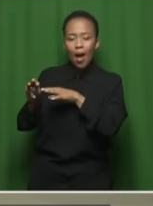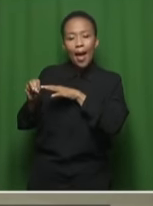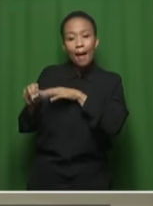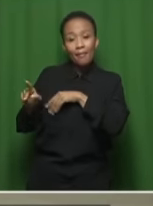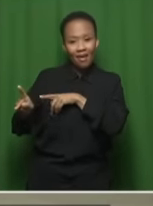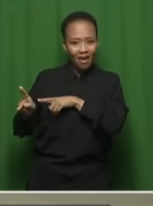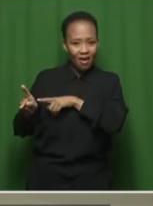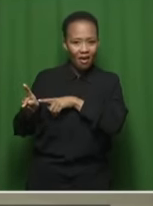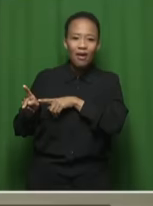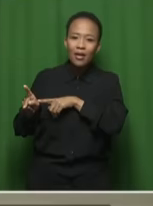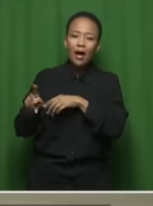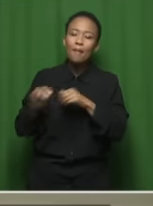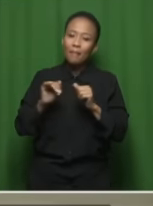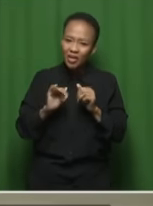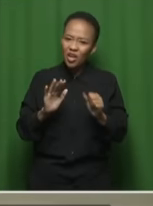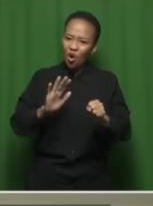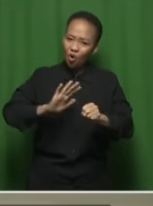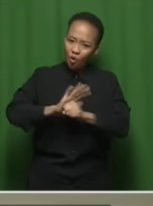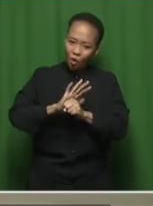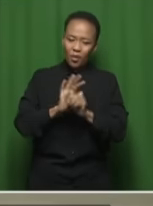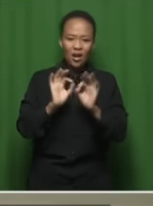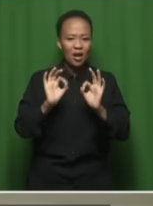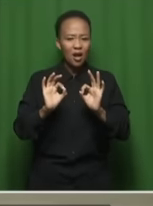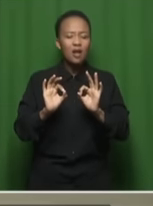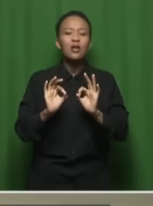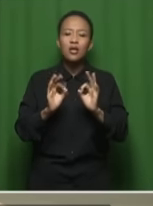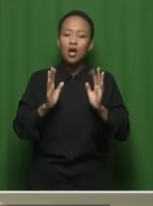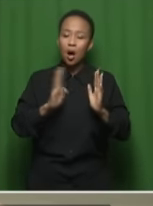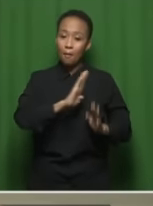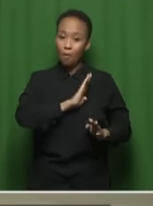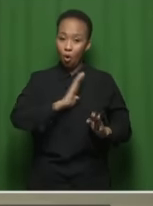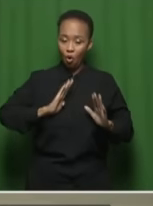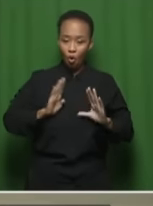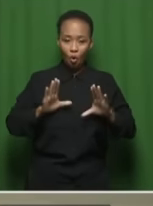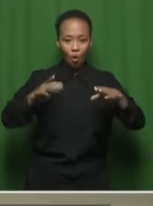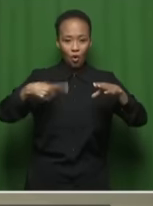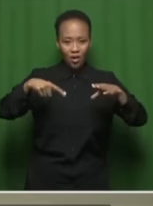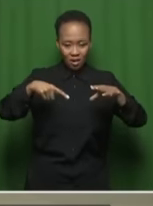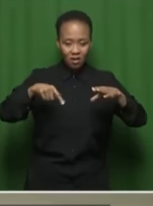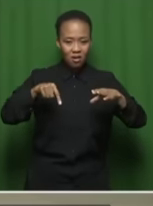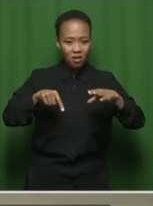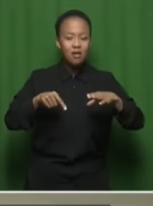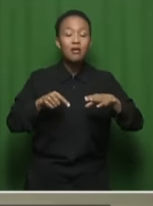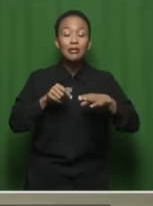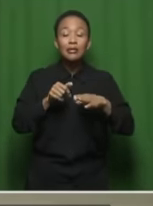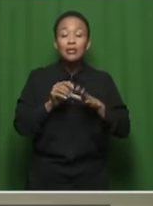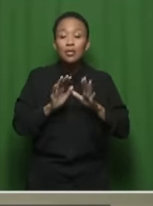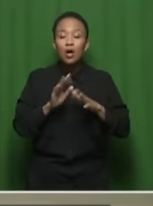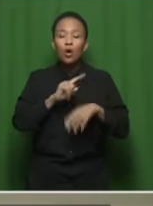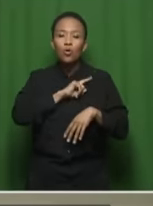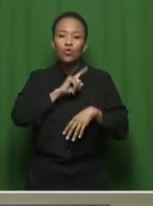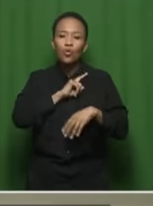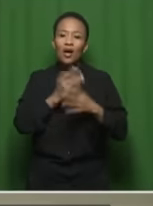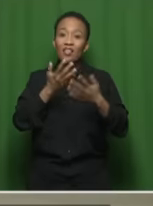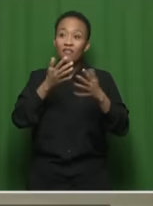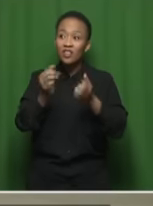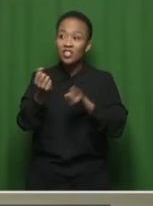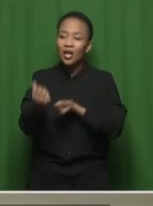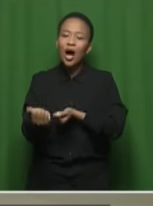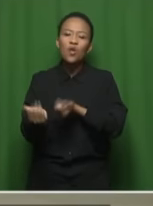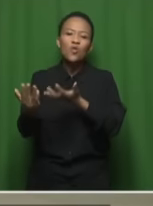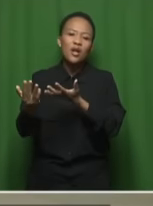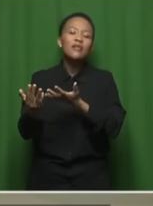complementary body to the African National Congress, as it was alluded in the public platforms, that it has been